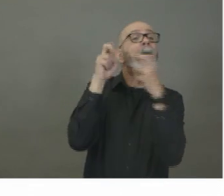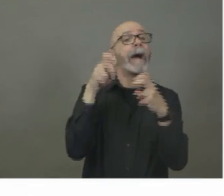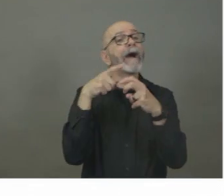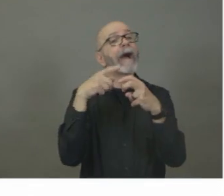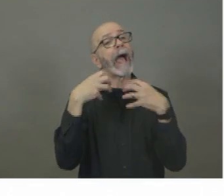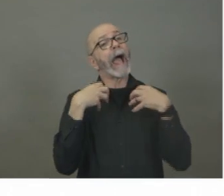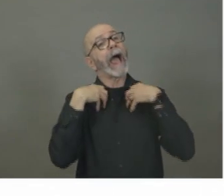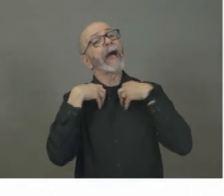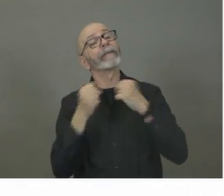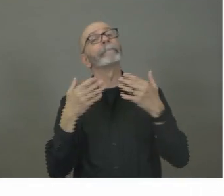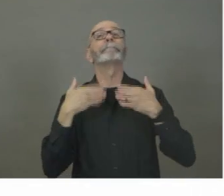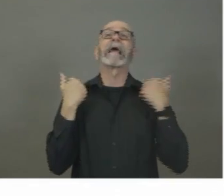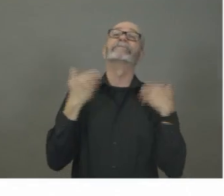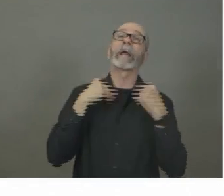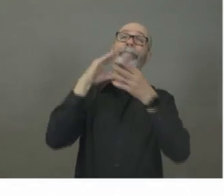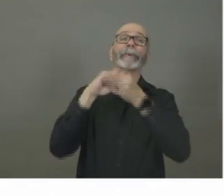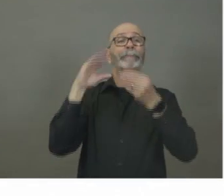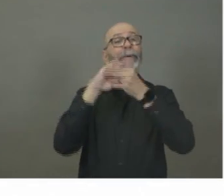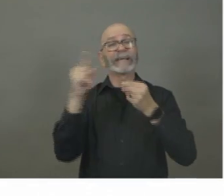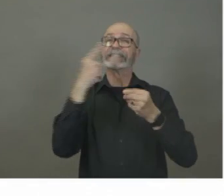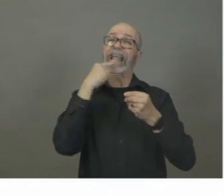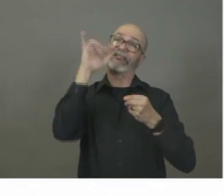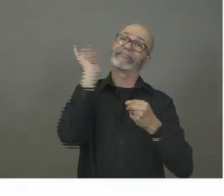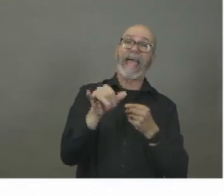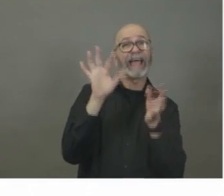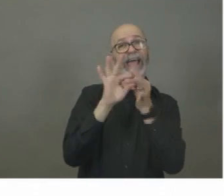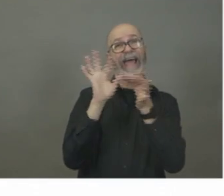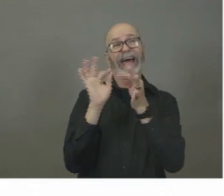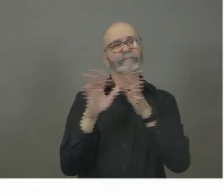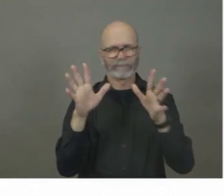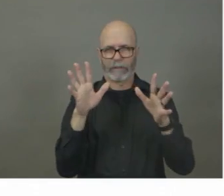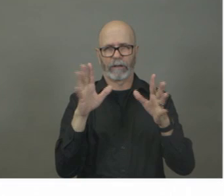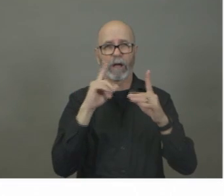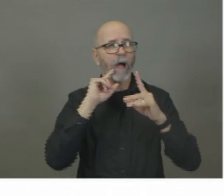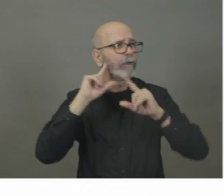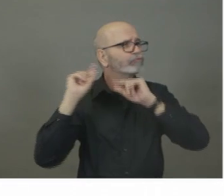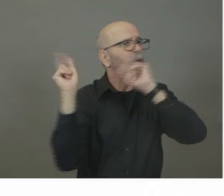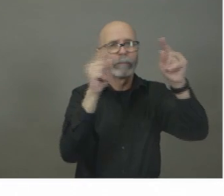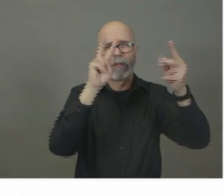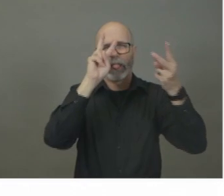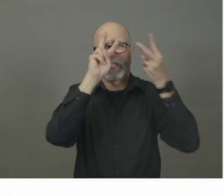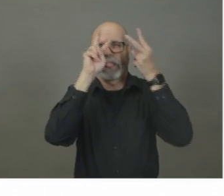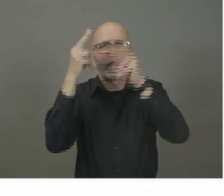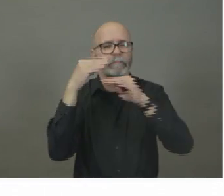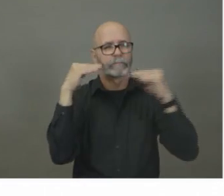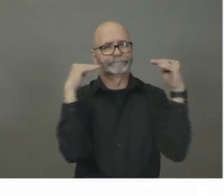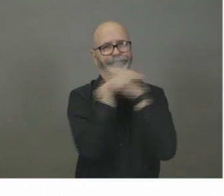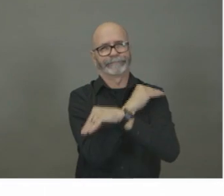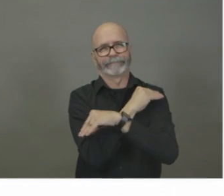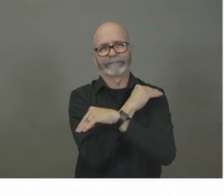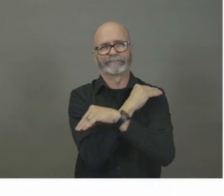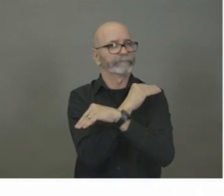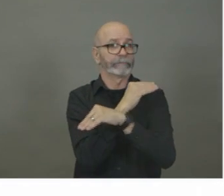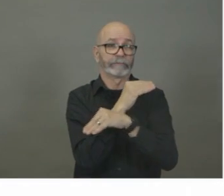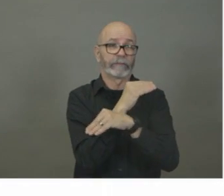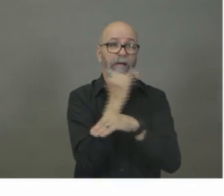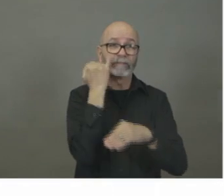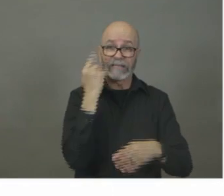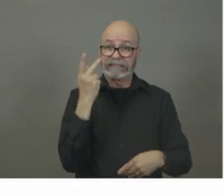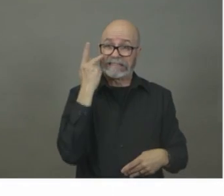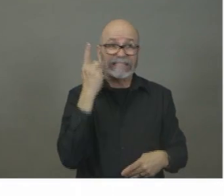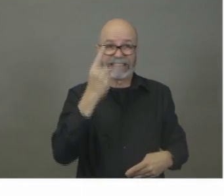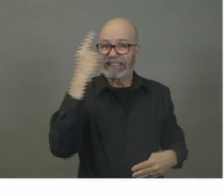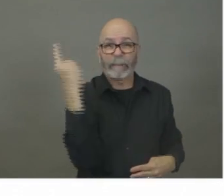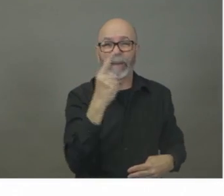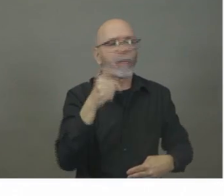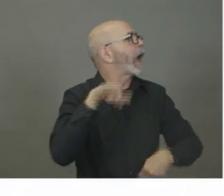online through social media or rumors that take place, don't spread that information. Follow up,